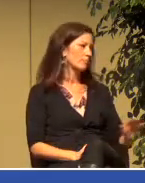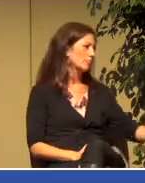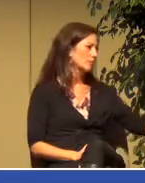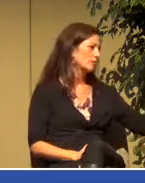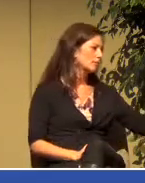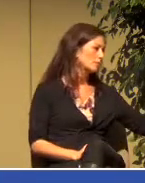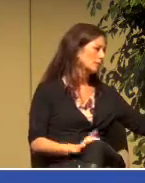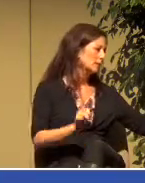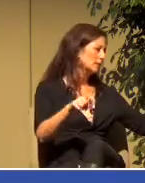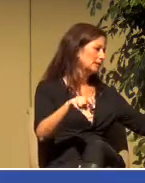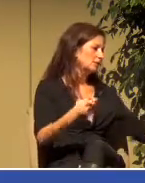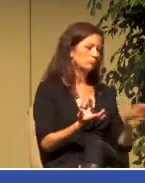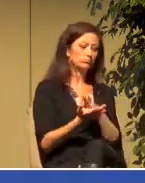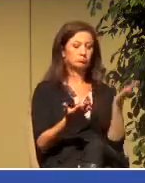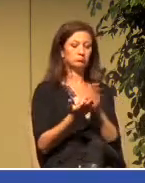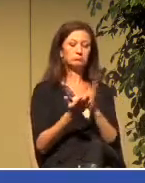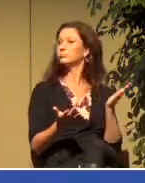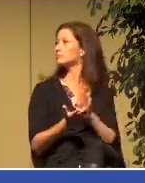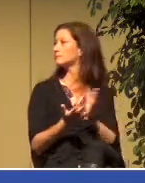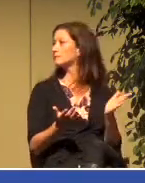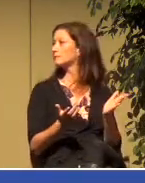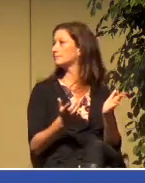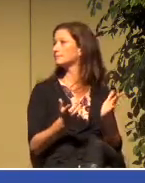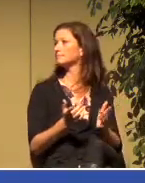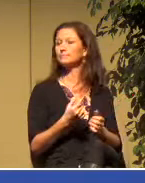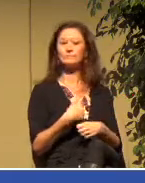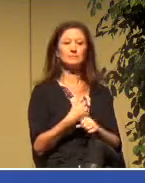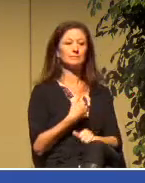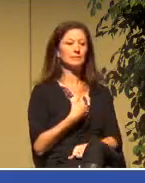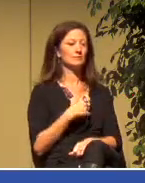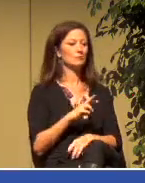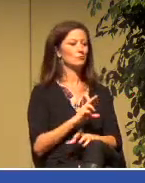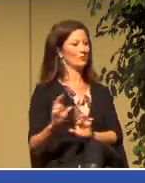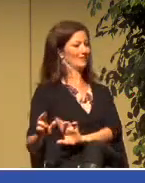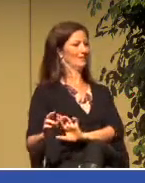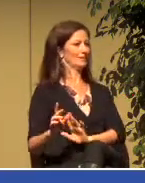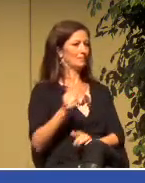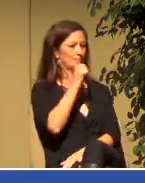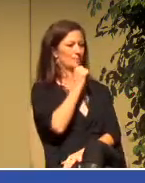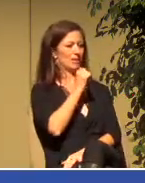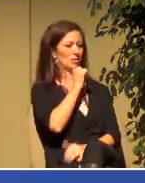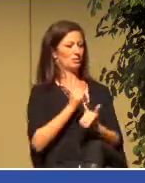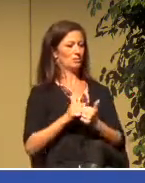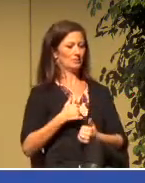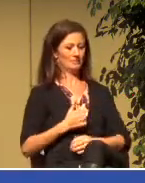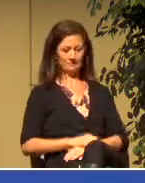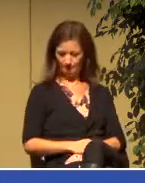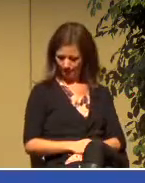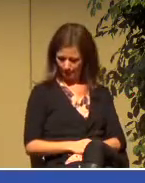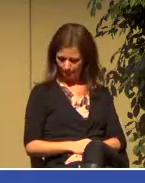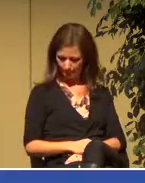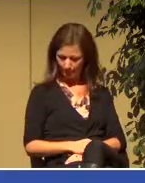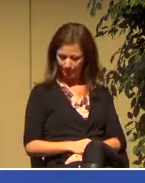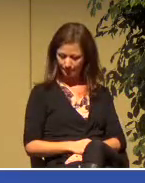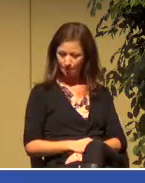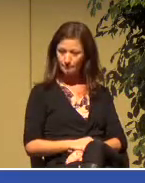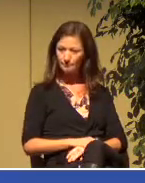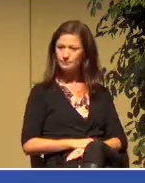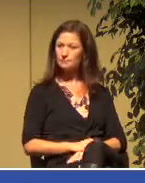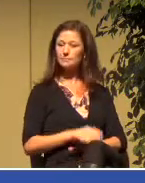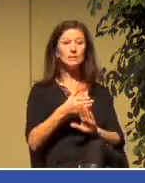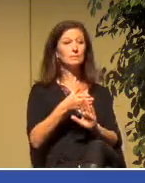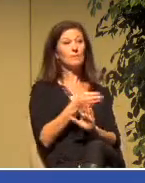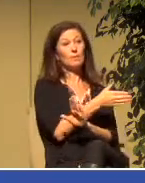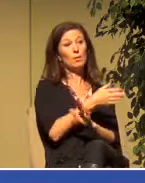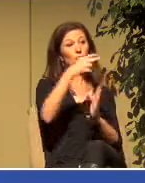I just need to situate myself here just a little bit. Just be patient. Before we actually read